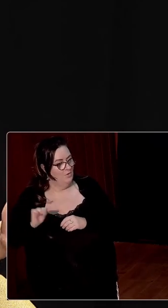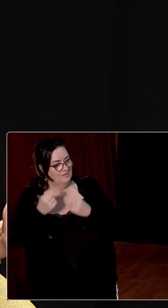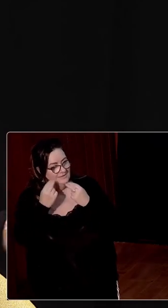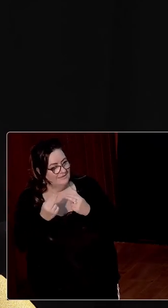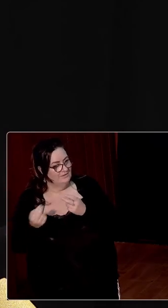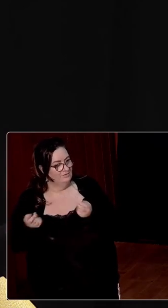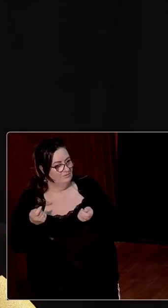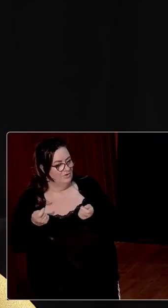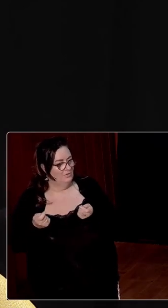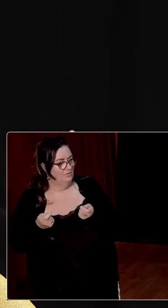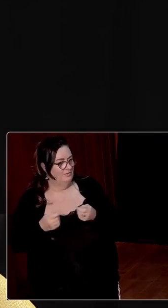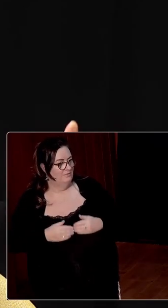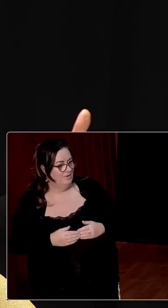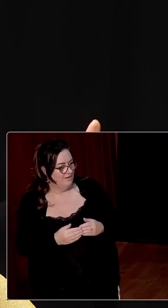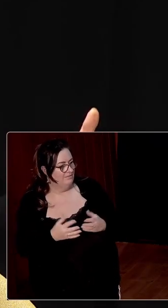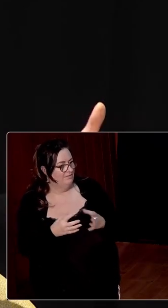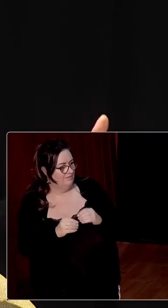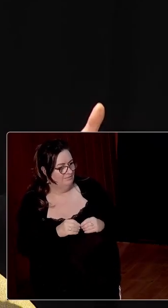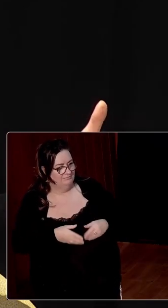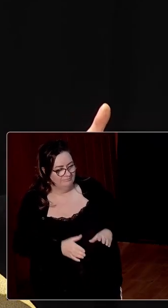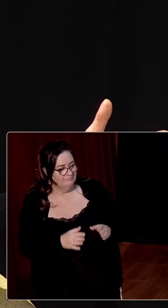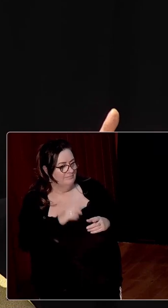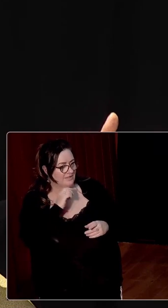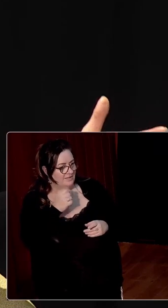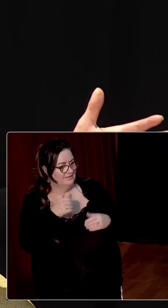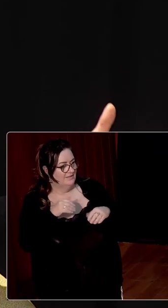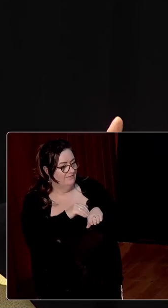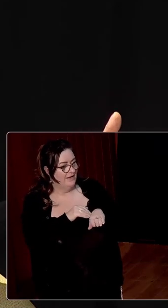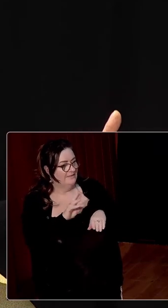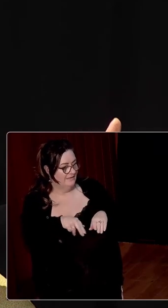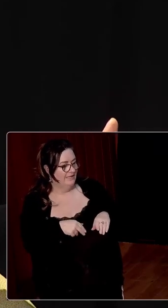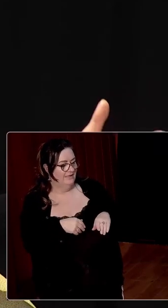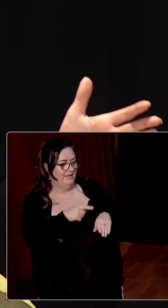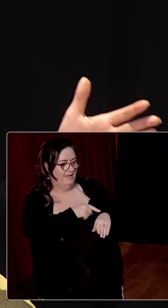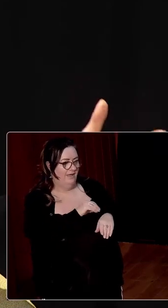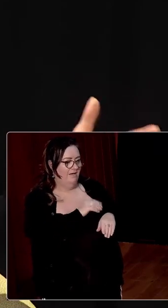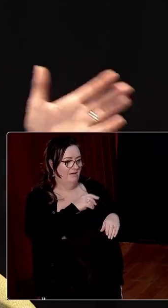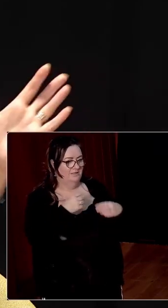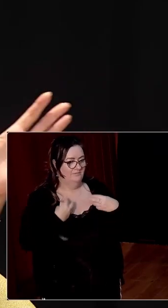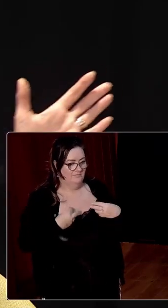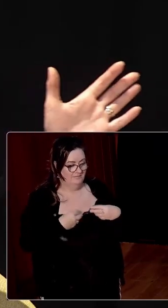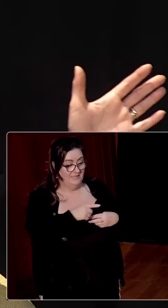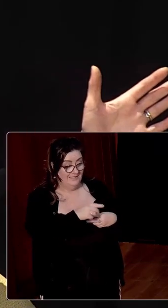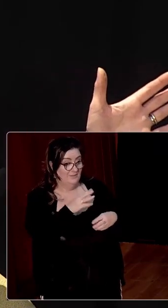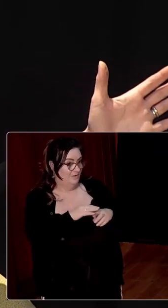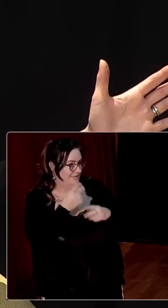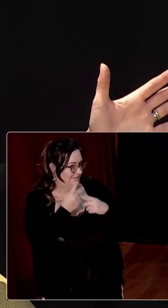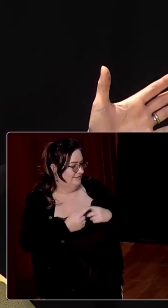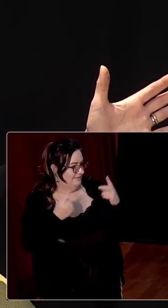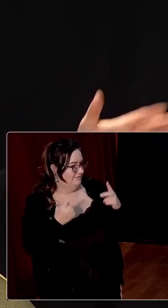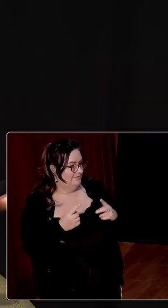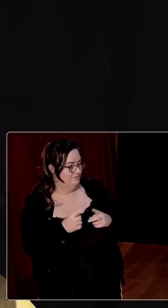the need to control fertility because of the impact it has on female health, but also poverty rates. And that's where you start to see,